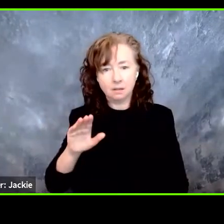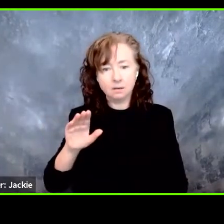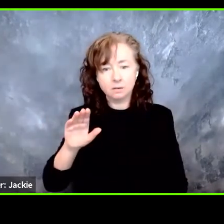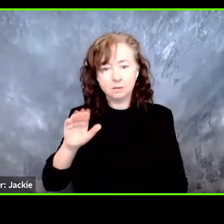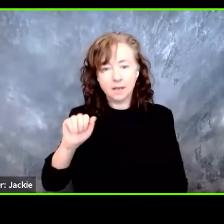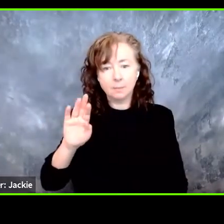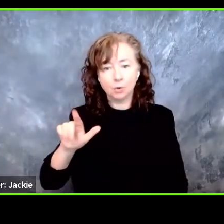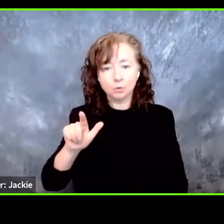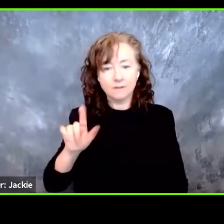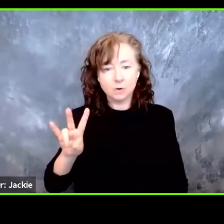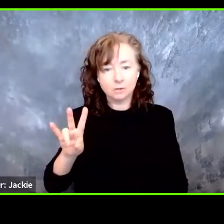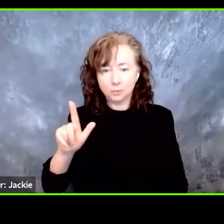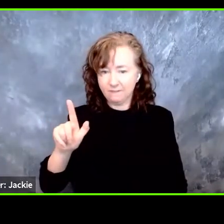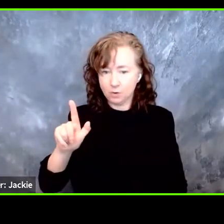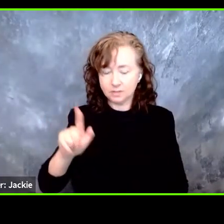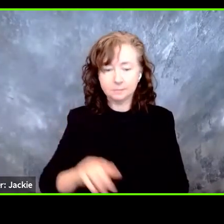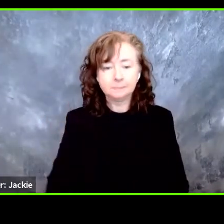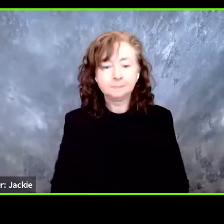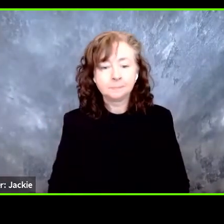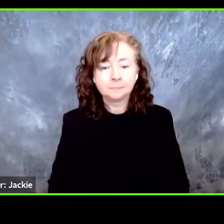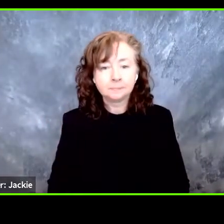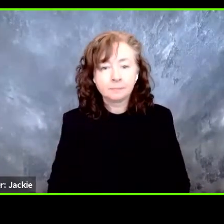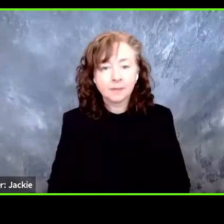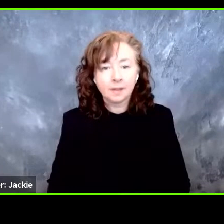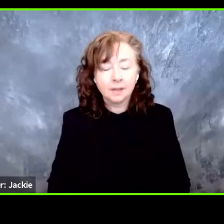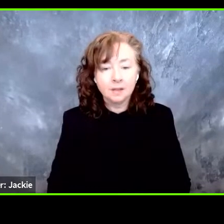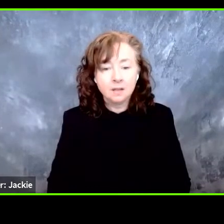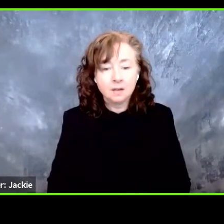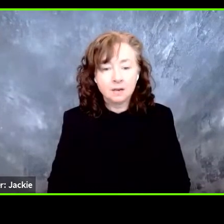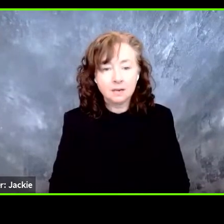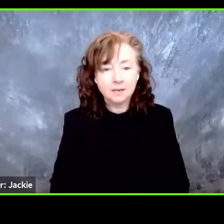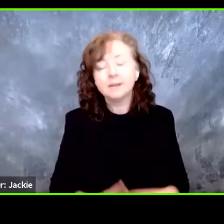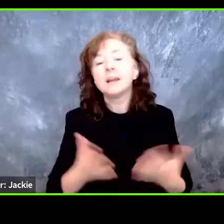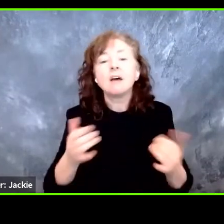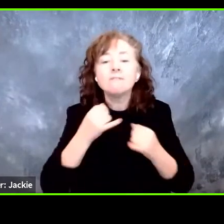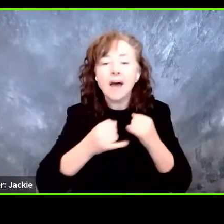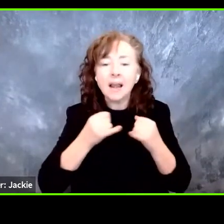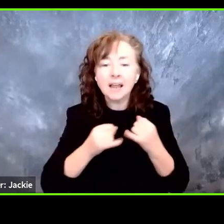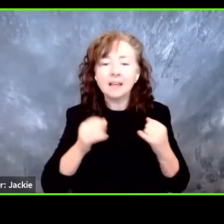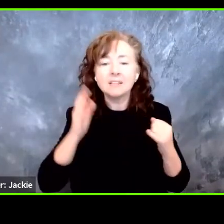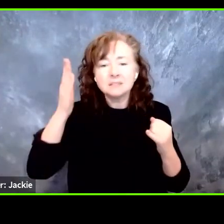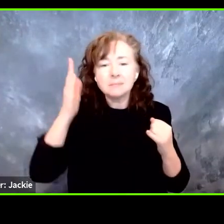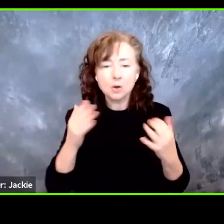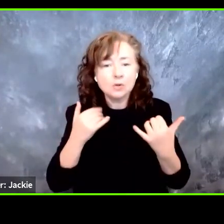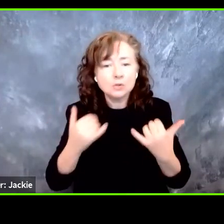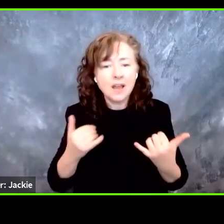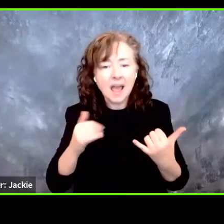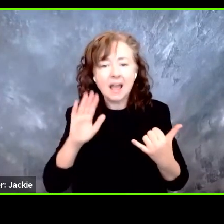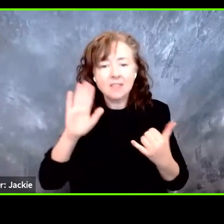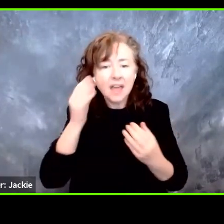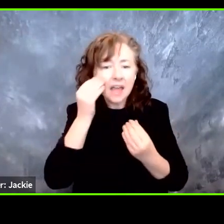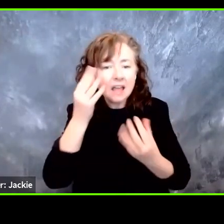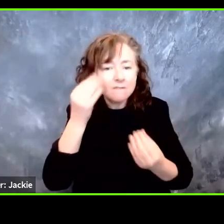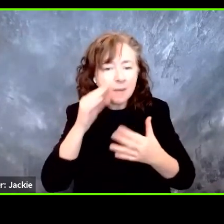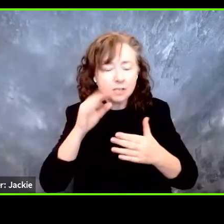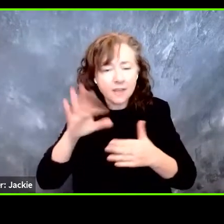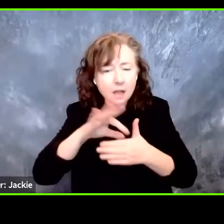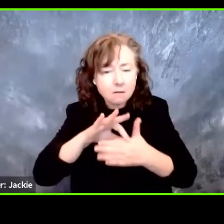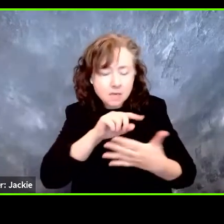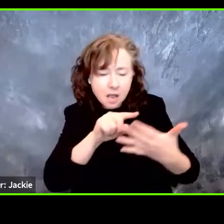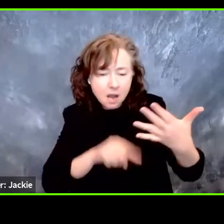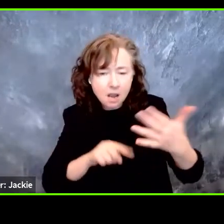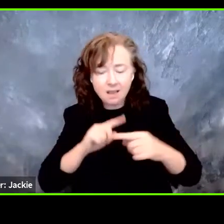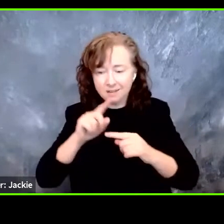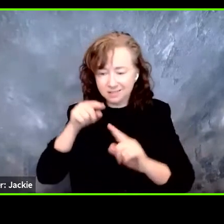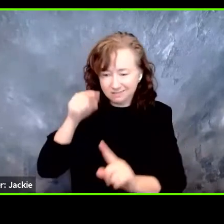Our final note on this forum. Our speakers have been invited to share information related to the accessible